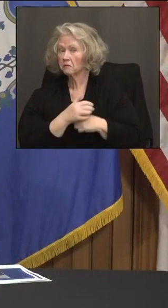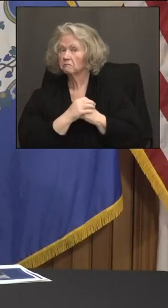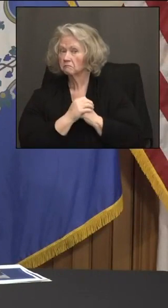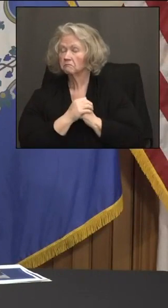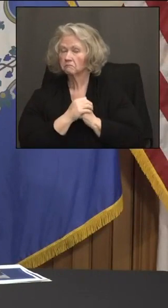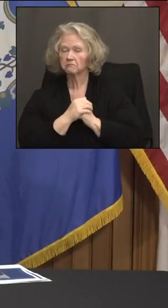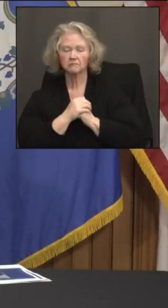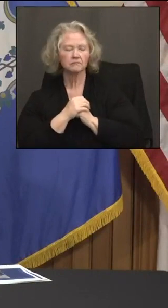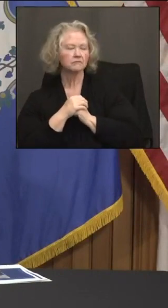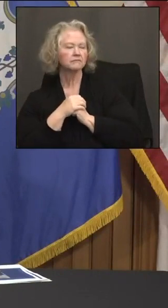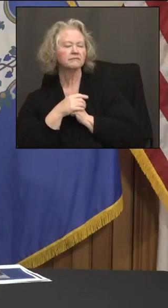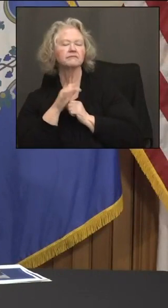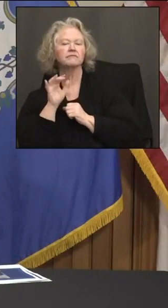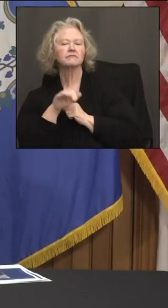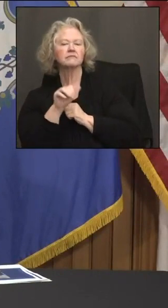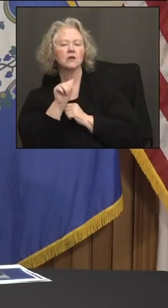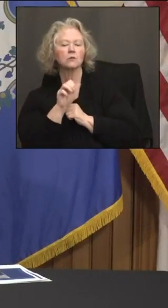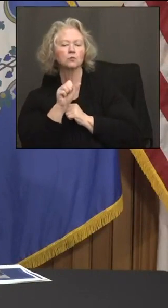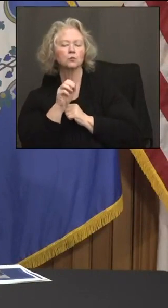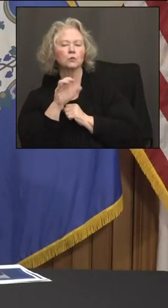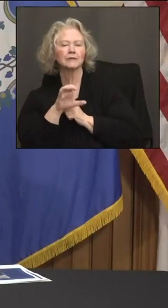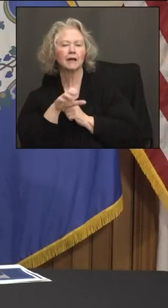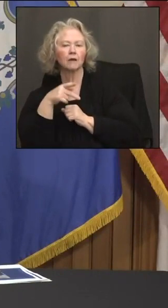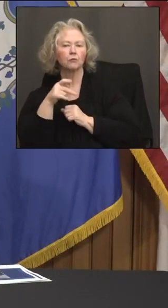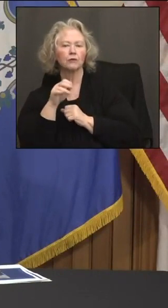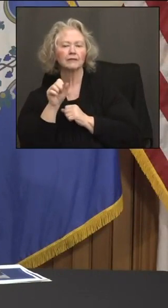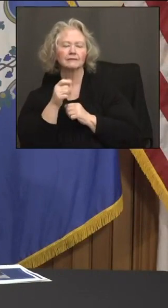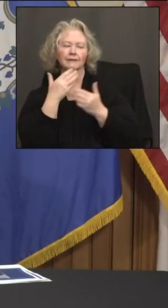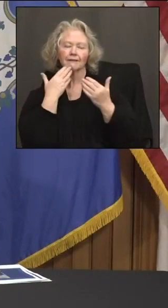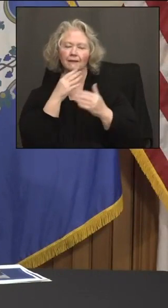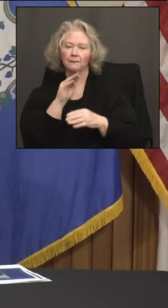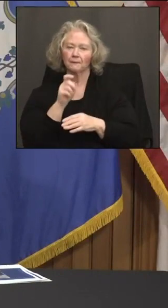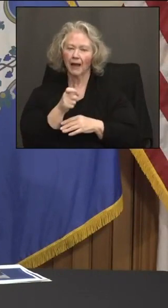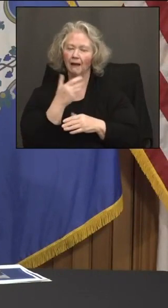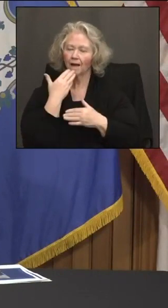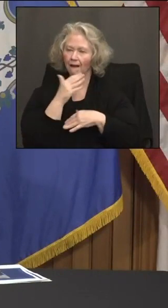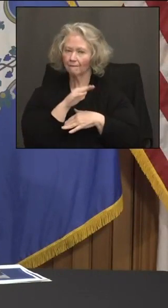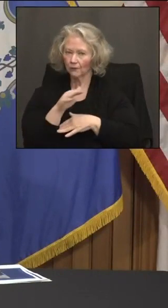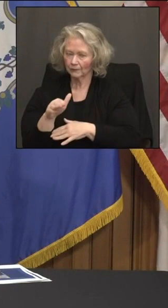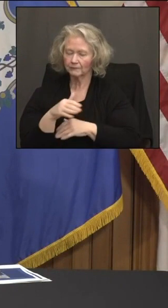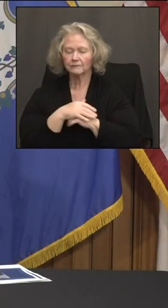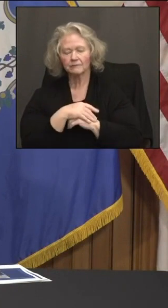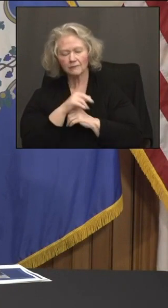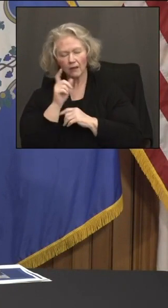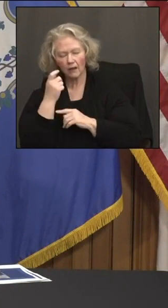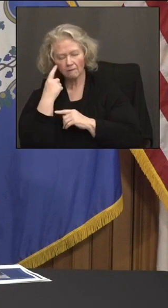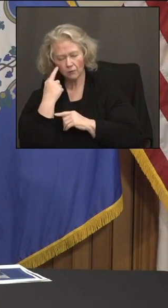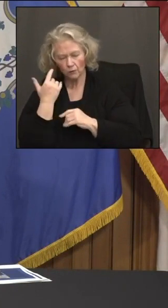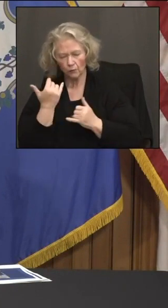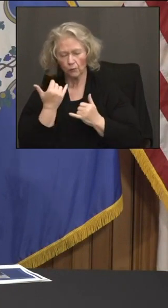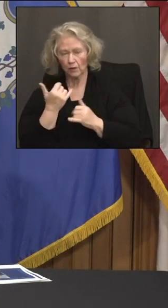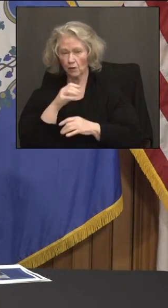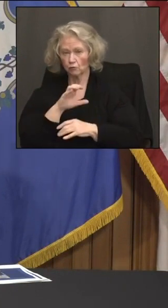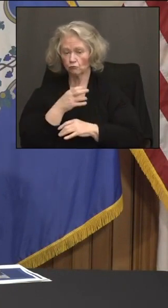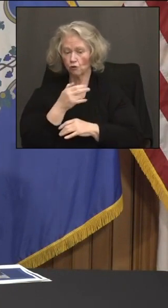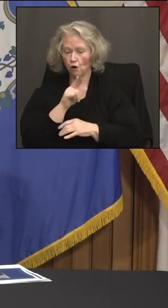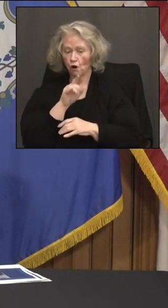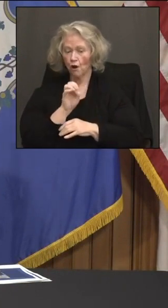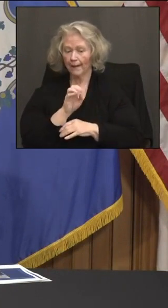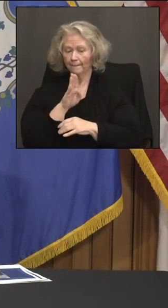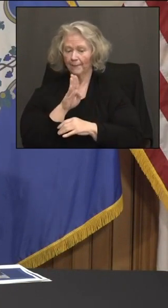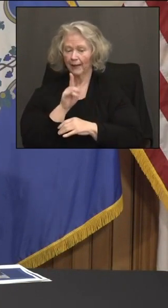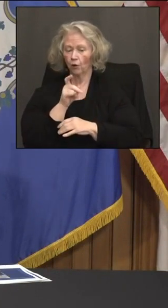The Associated Press. Thanks, Max. Good afternoon, everyone. Governor, today Charlie Baker up in